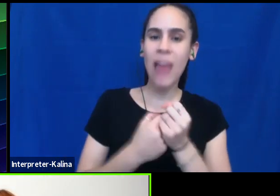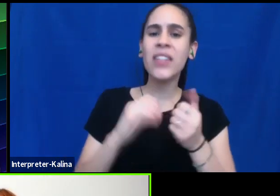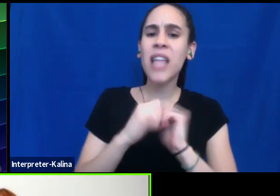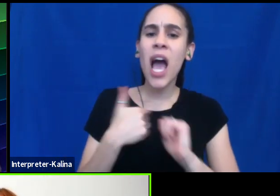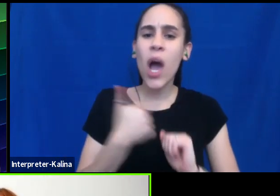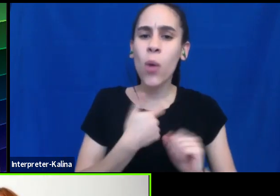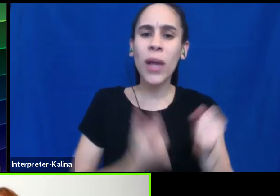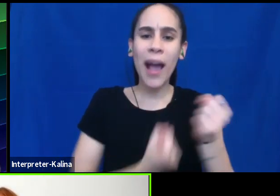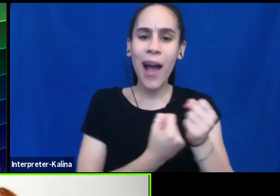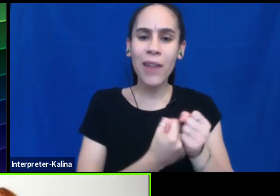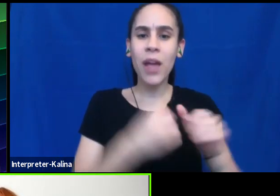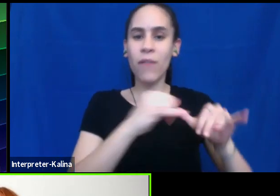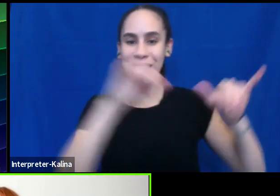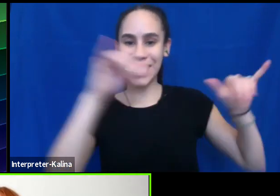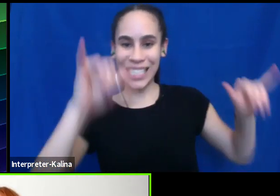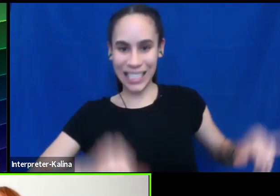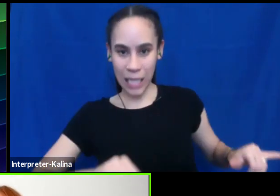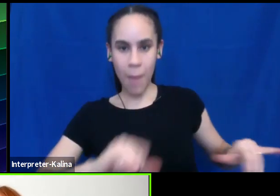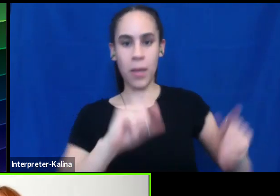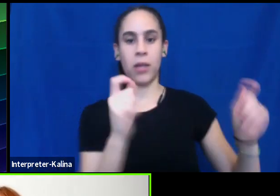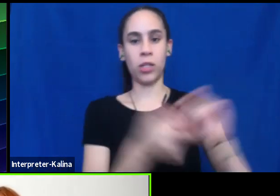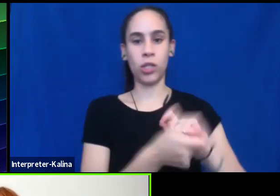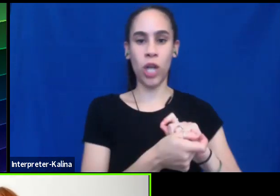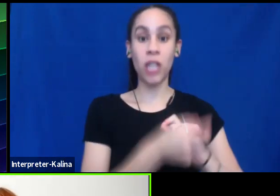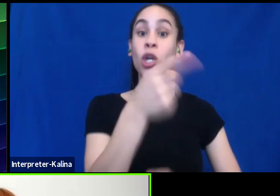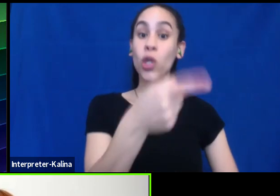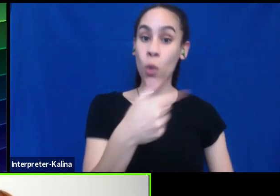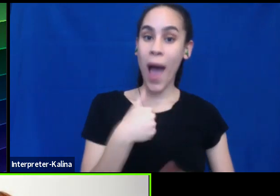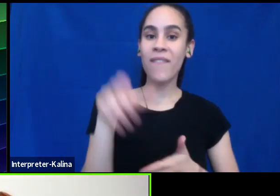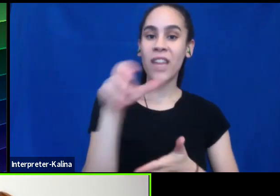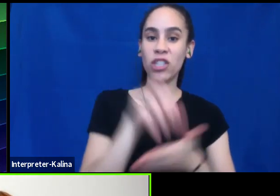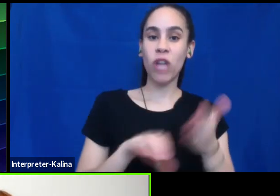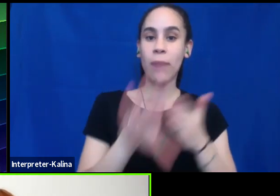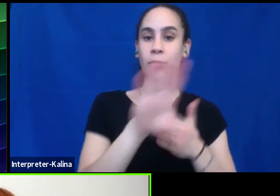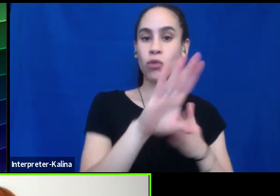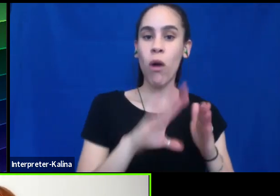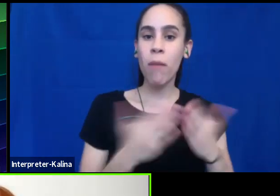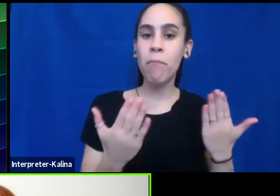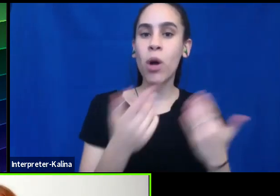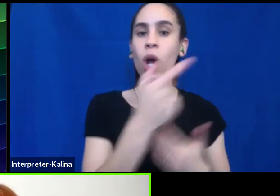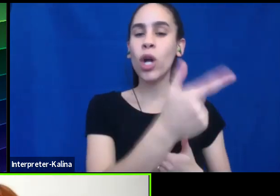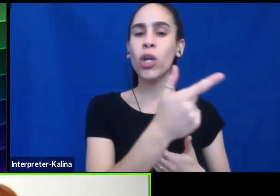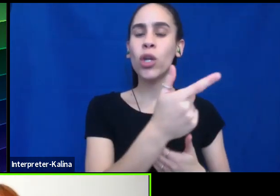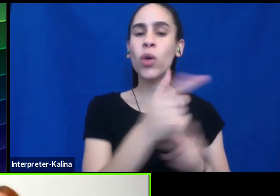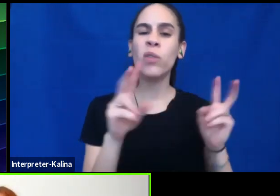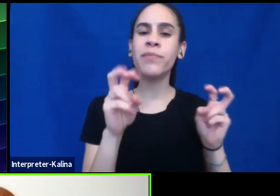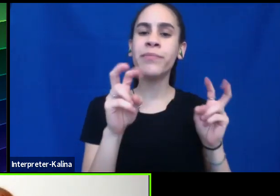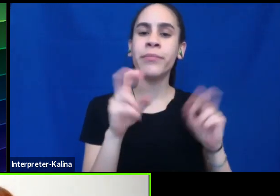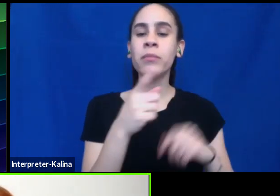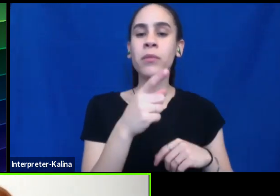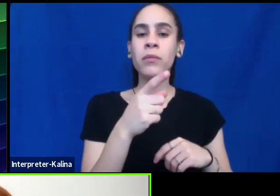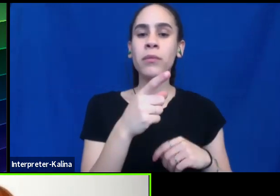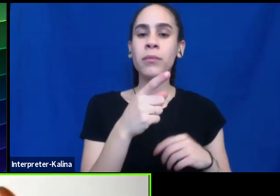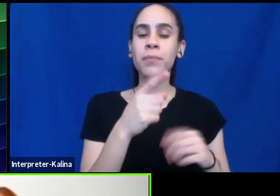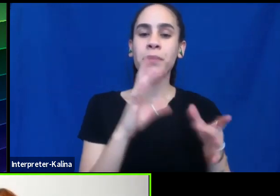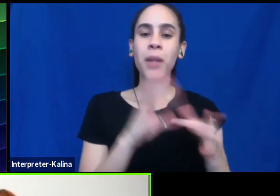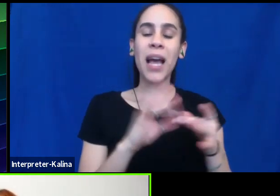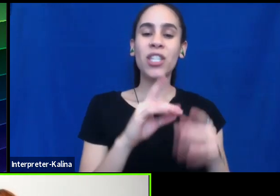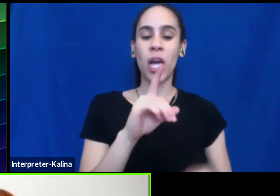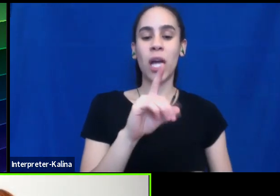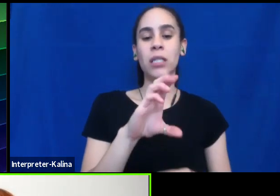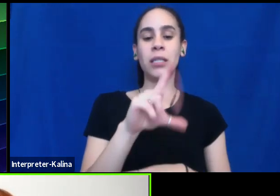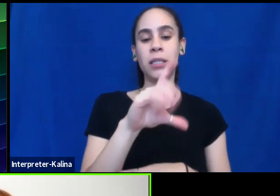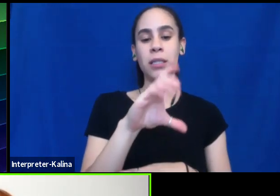And you have a, um, you have a chapter in your book, uh, where you talk about duct tape patch up jobs versus big fixes. So,